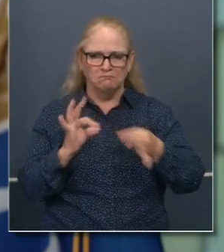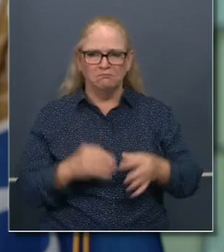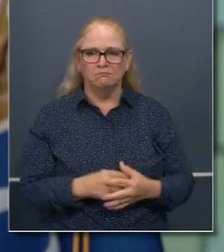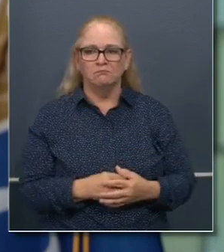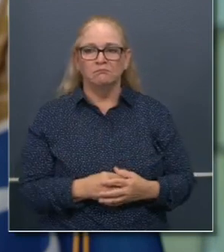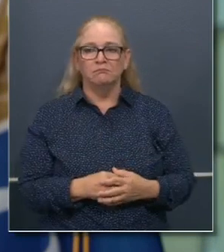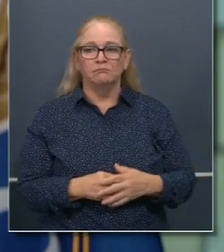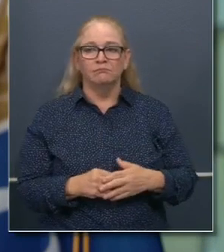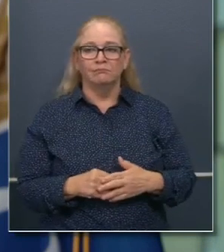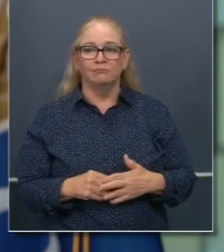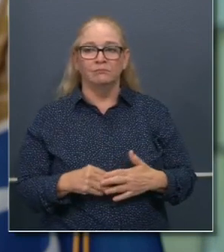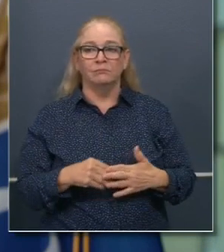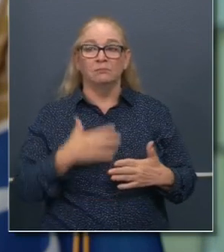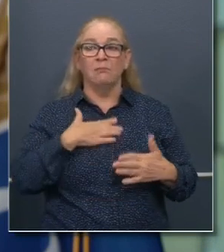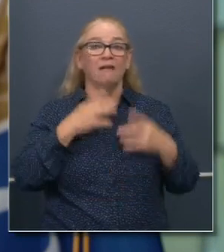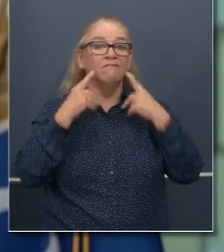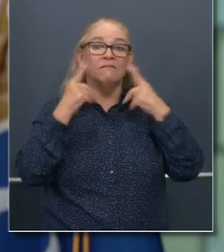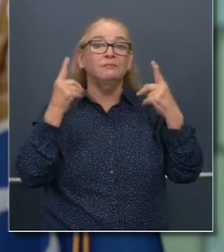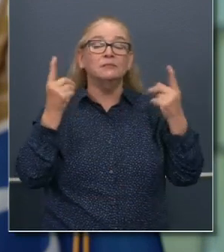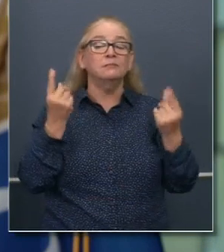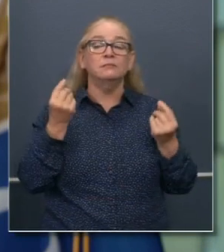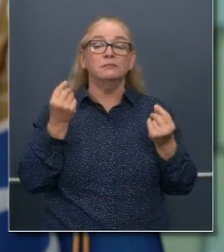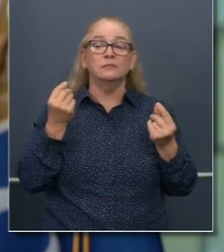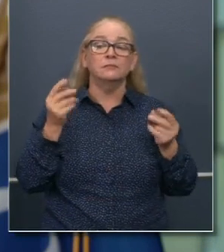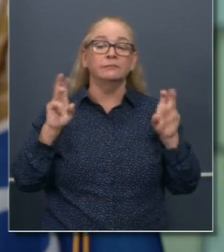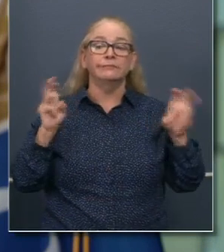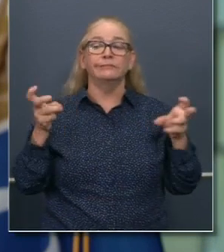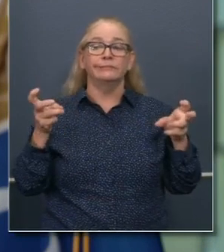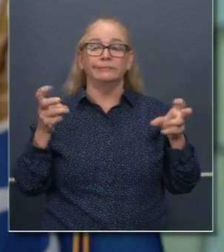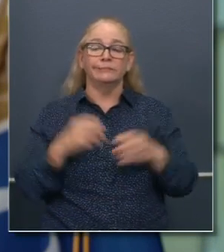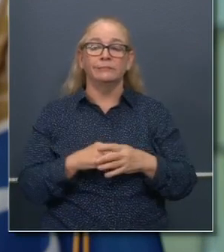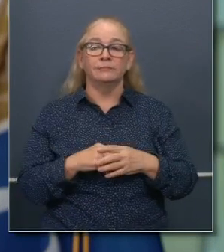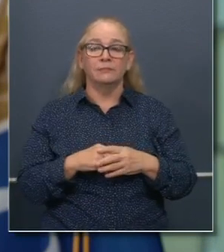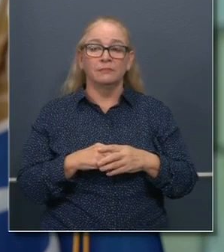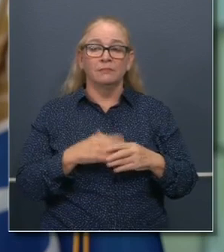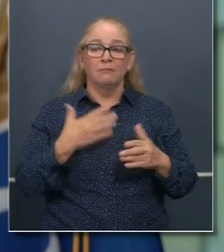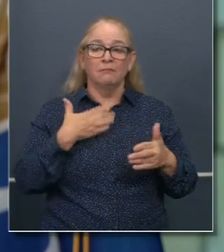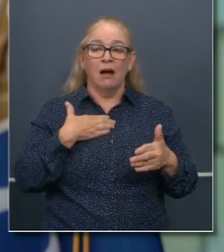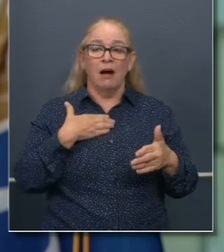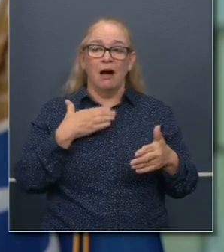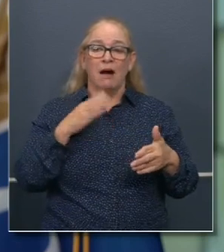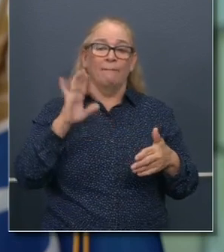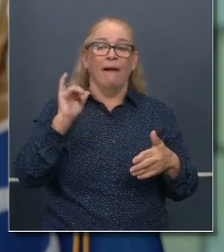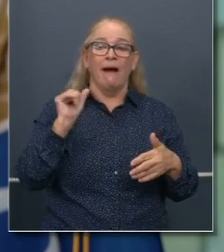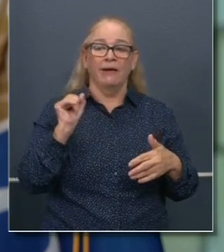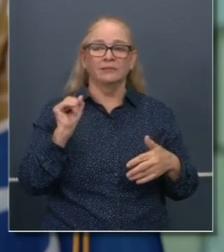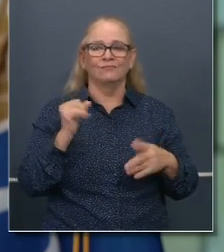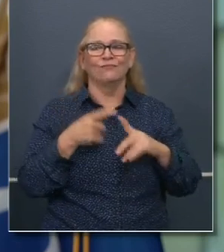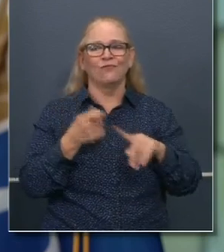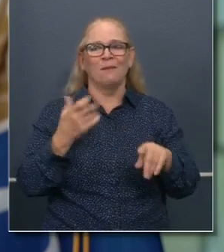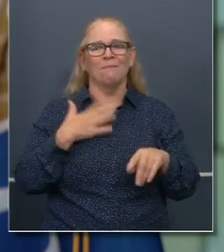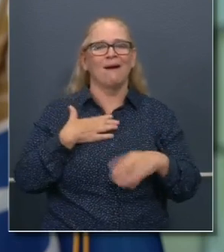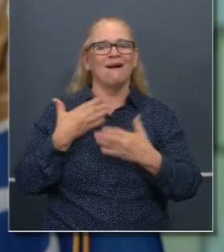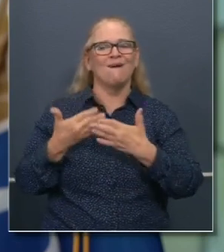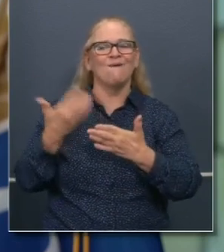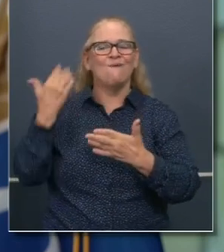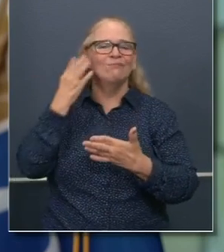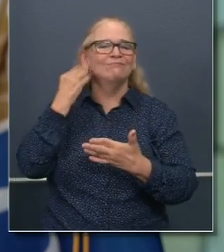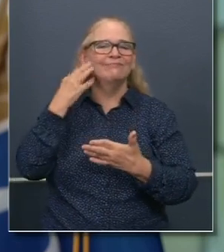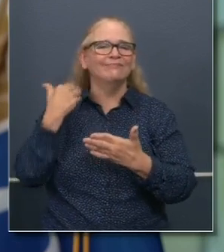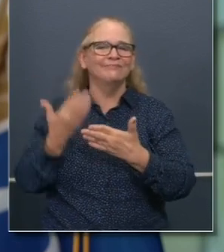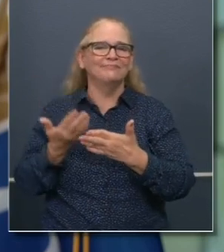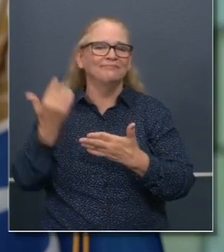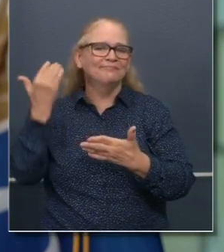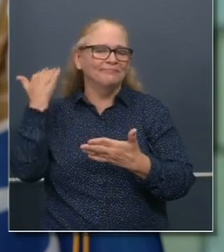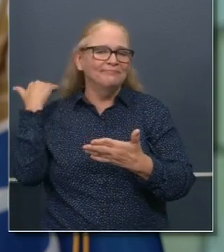me. It is a bias. Um, but that bias I wear again through personal experience, not just intellectualization